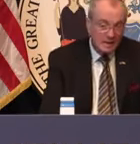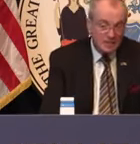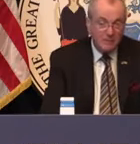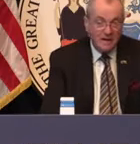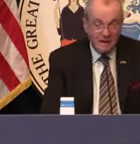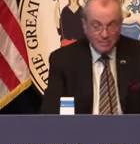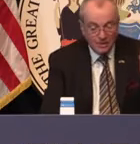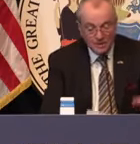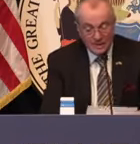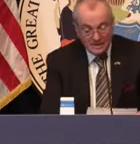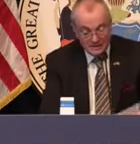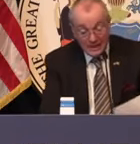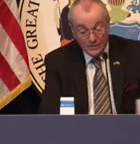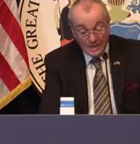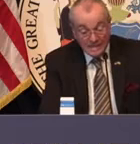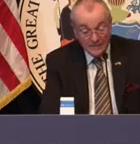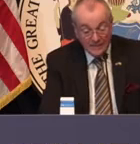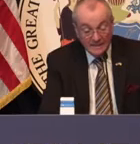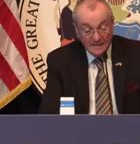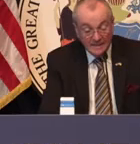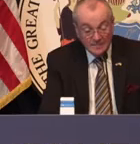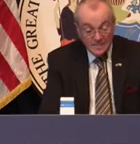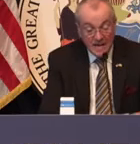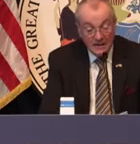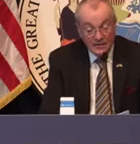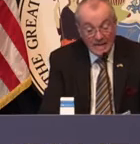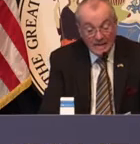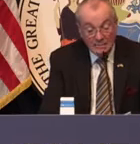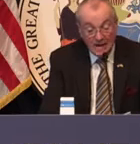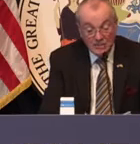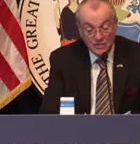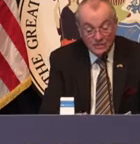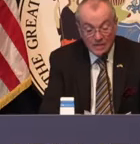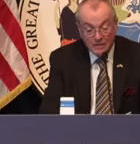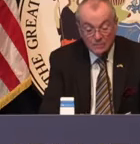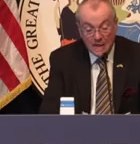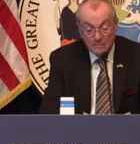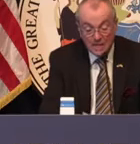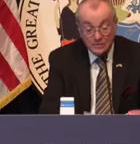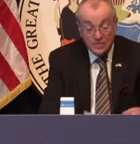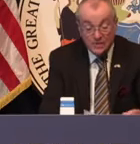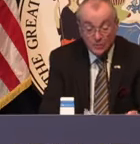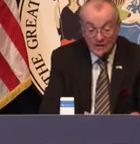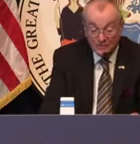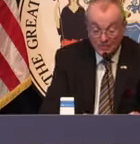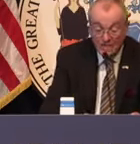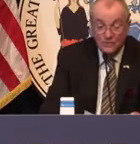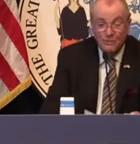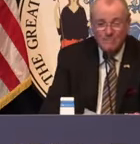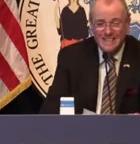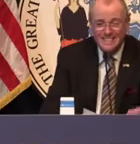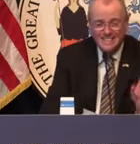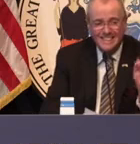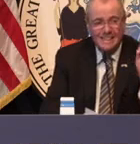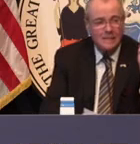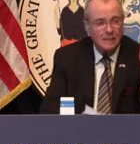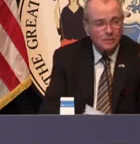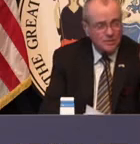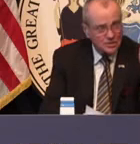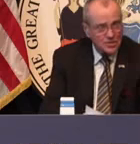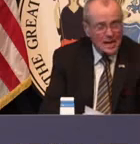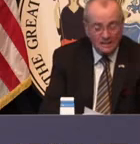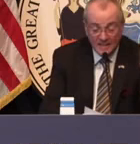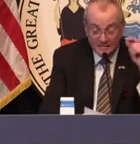to a spike up or a spike down on a given day. The daily positivity or spot positivity rate for tests from May 16,